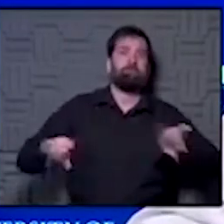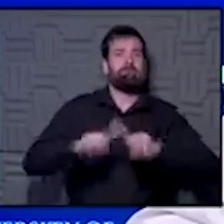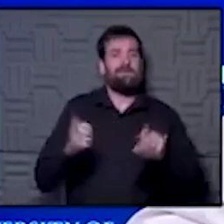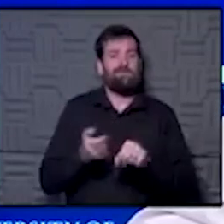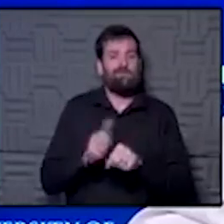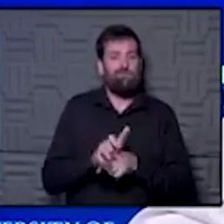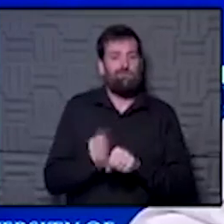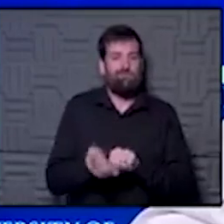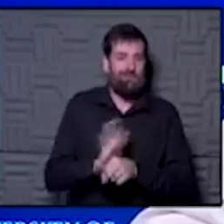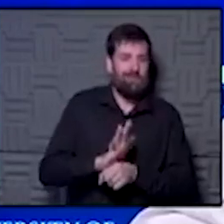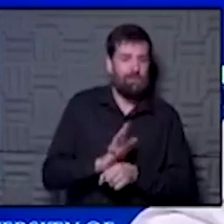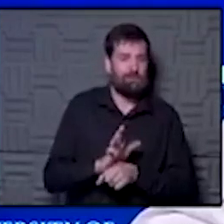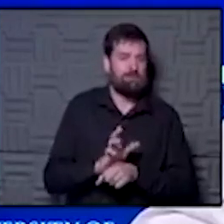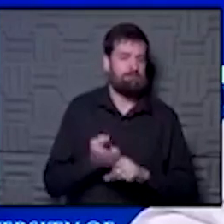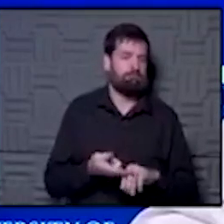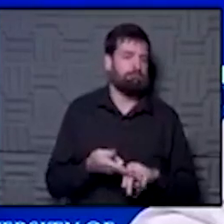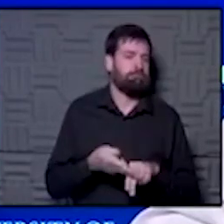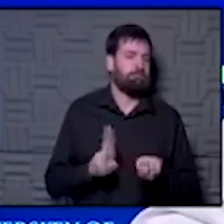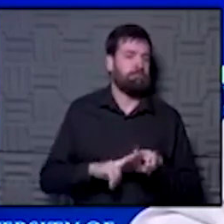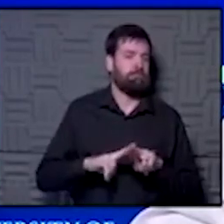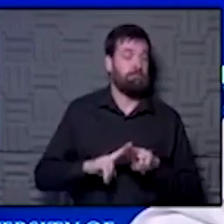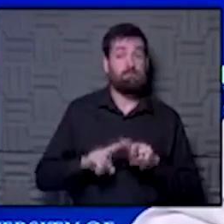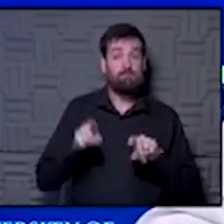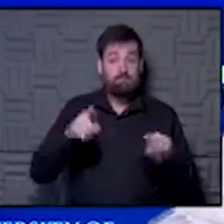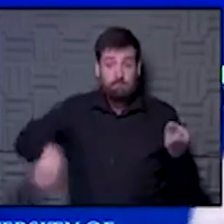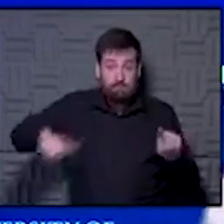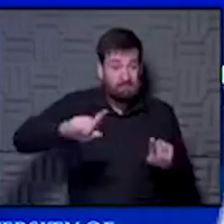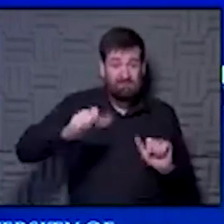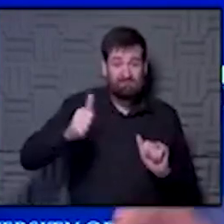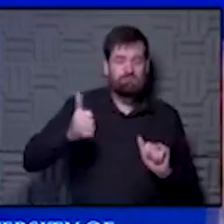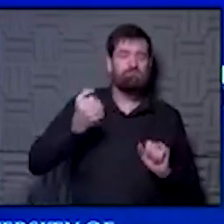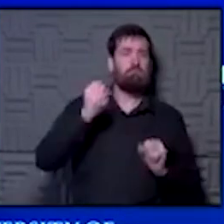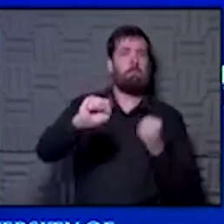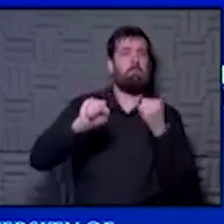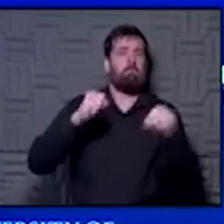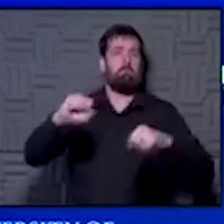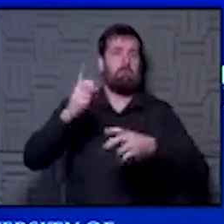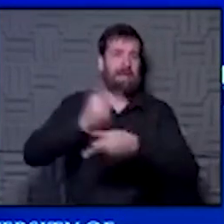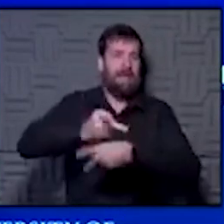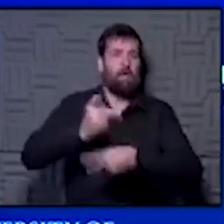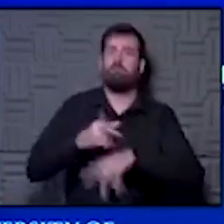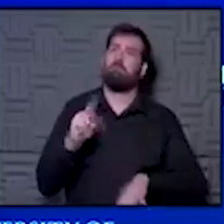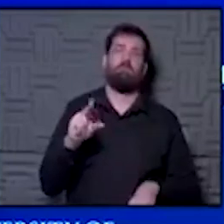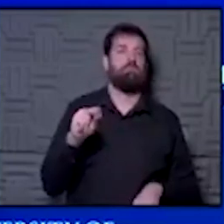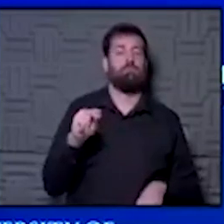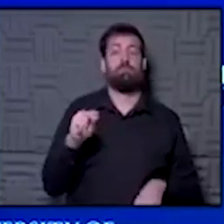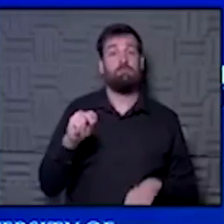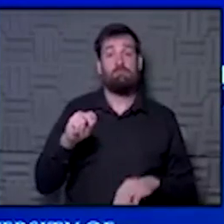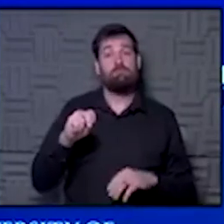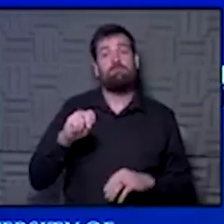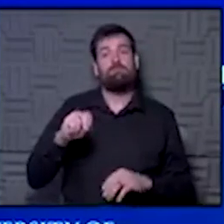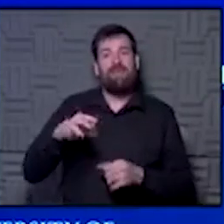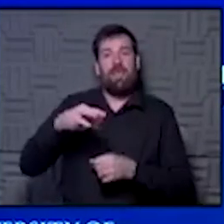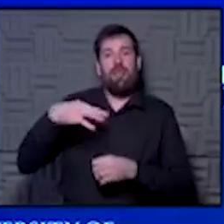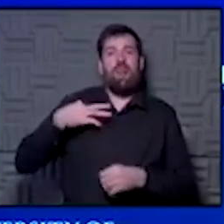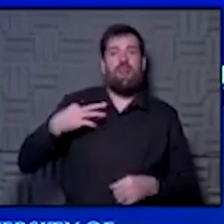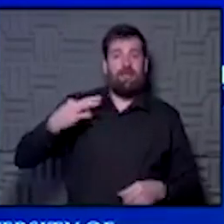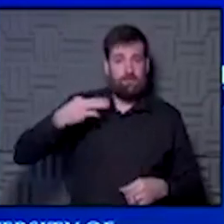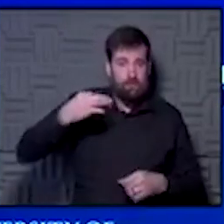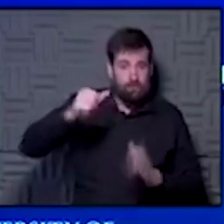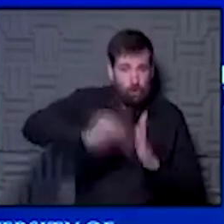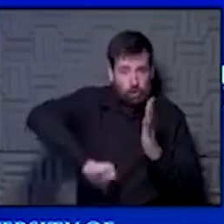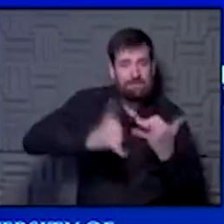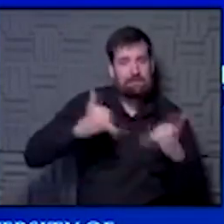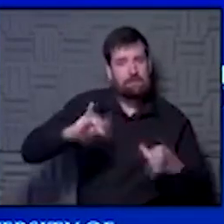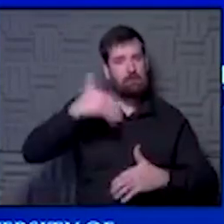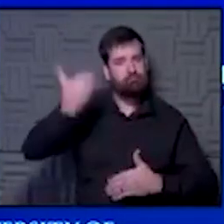What I would say is that I don't think anybody is getting denied care and we haven't slowed down elective surgeries in the Kansas City area, at least not yet. And we